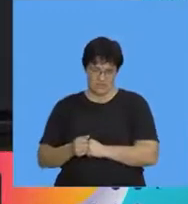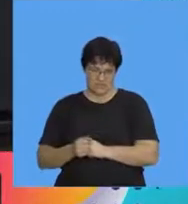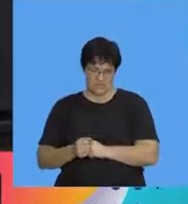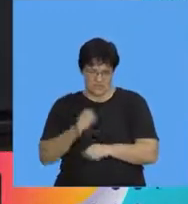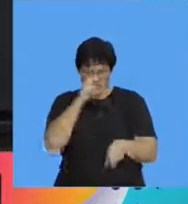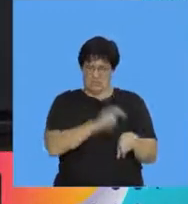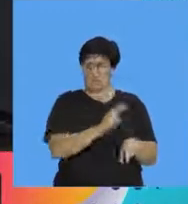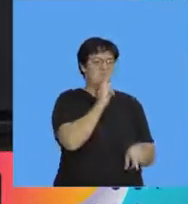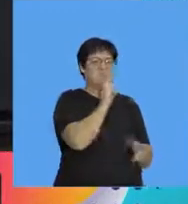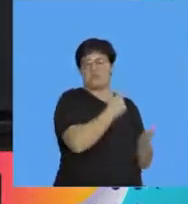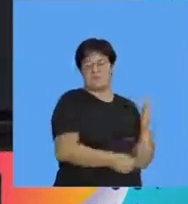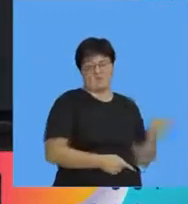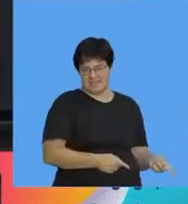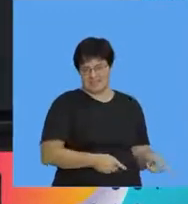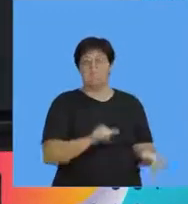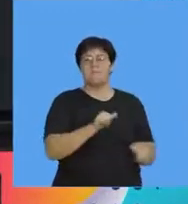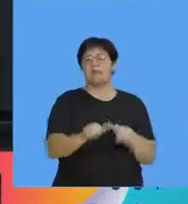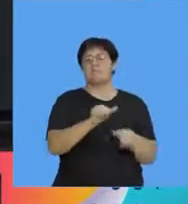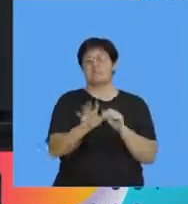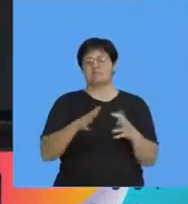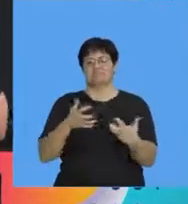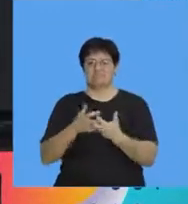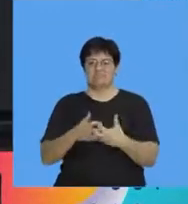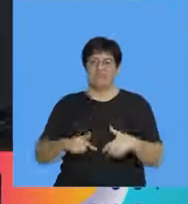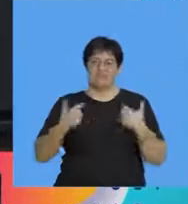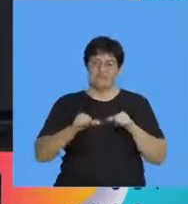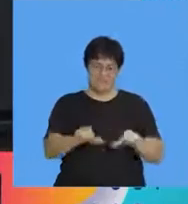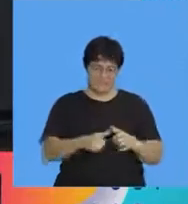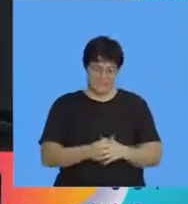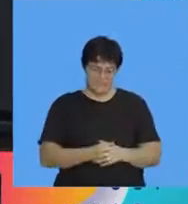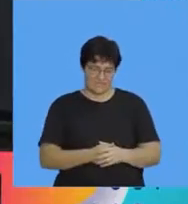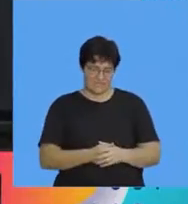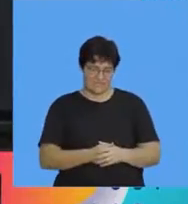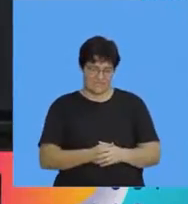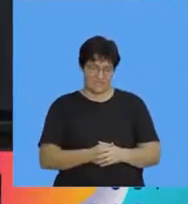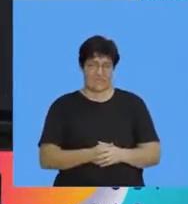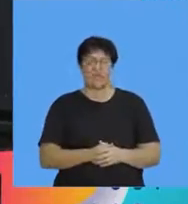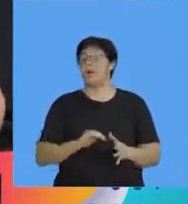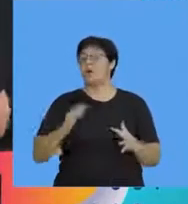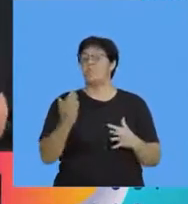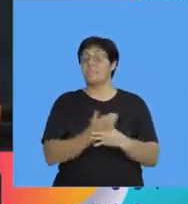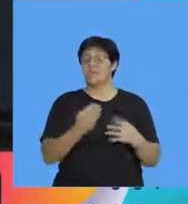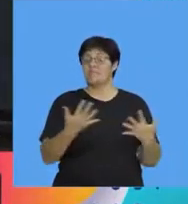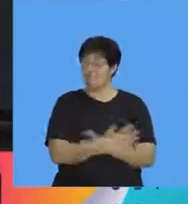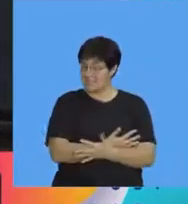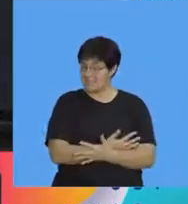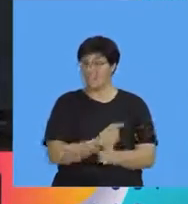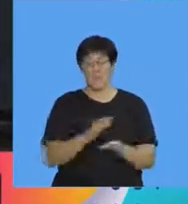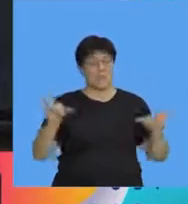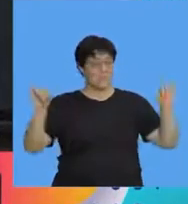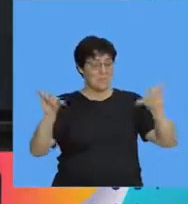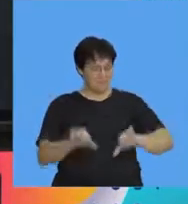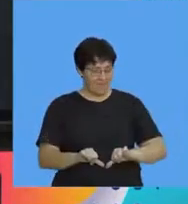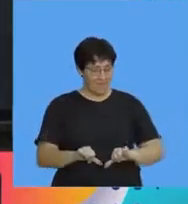be able right without a better feature to be able to survive okay guys we're going to take a quick break